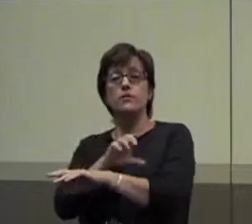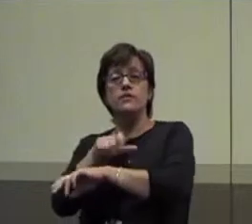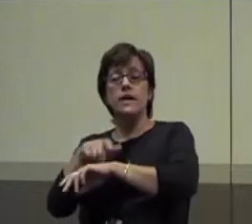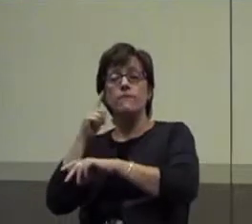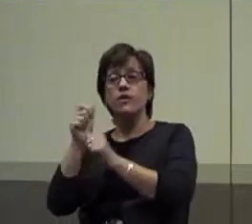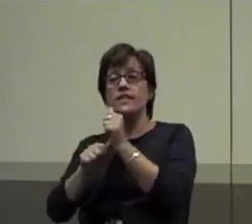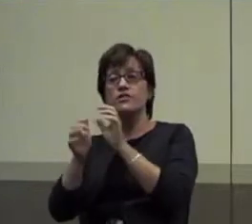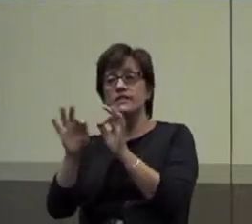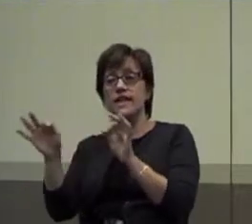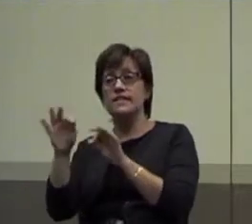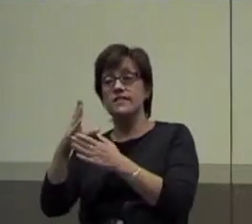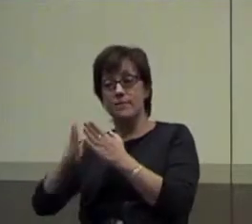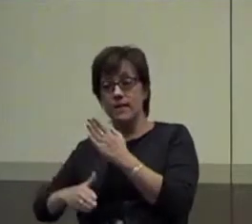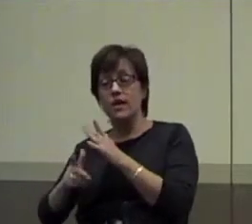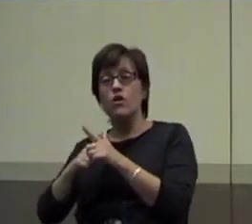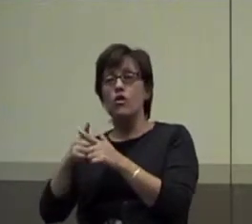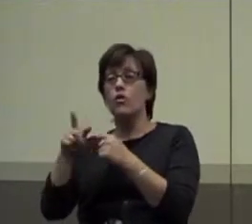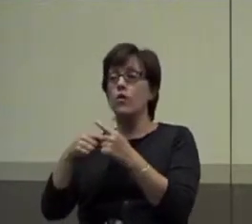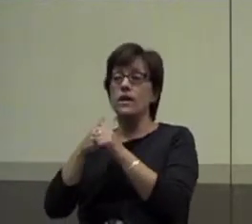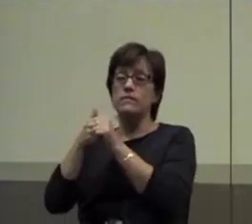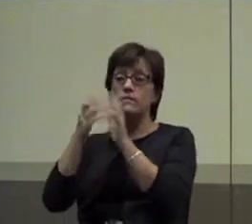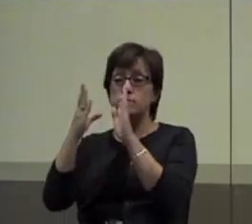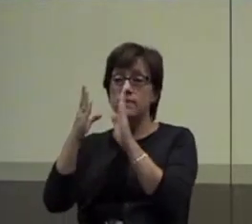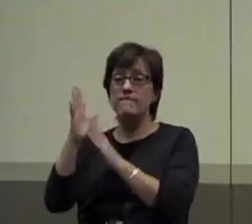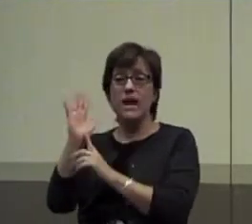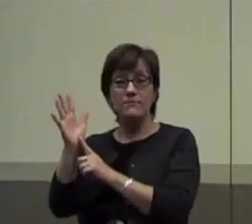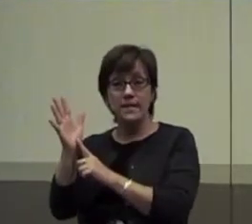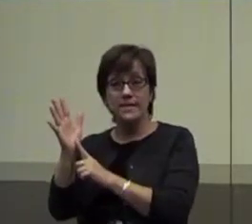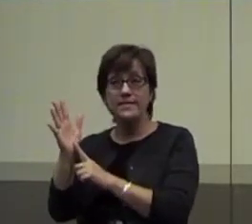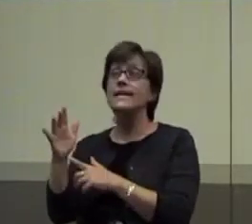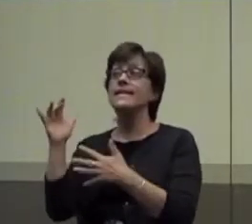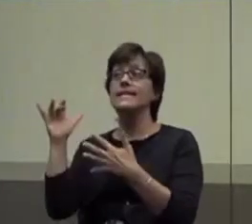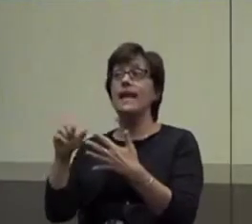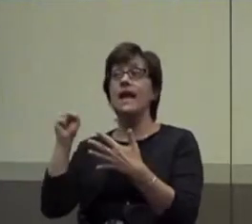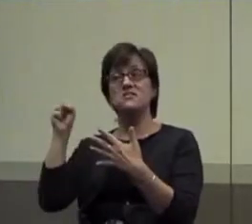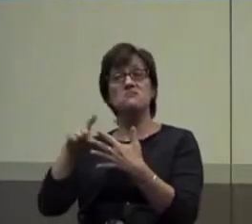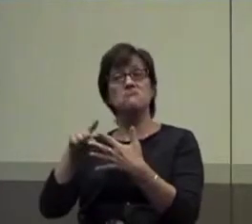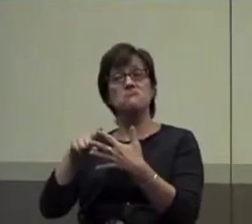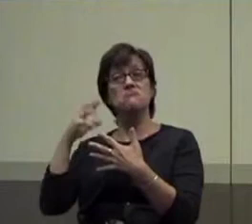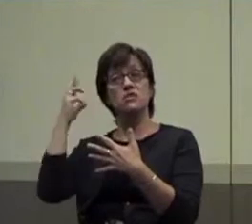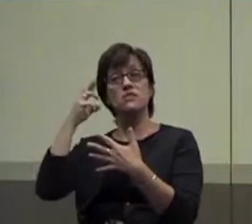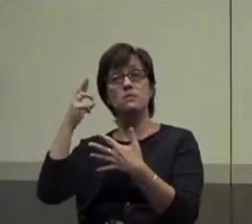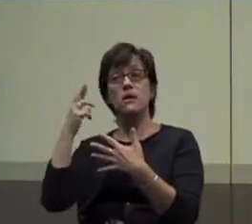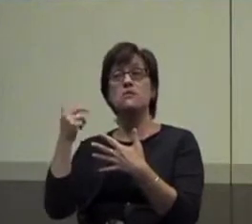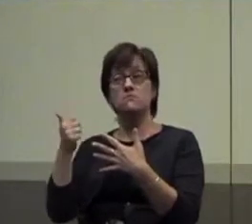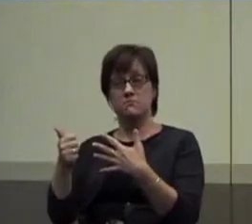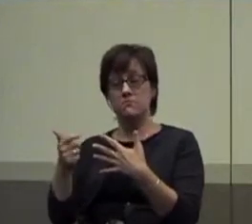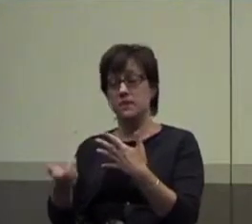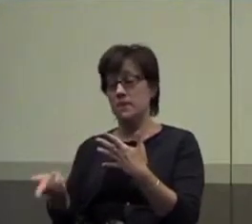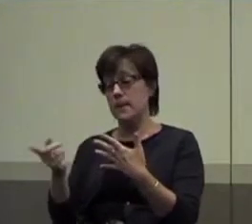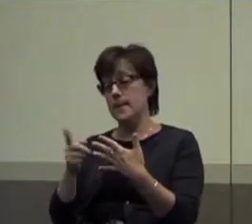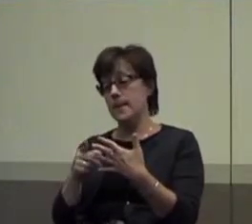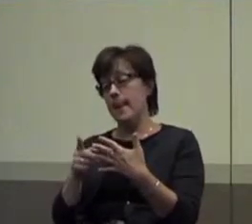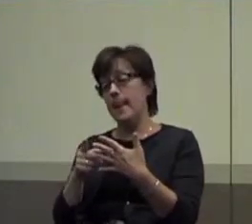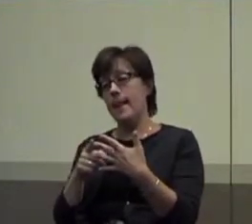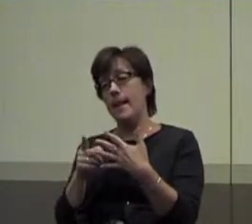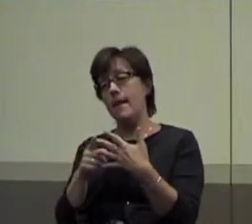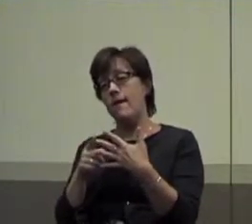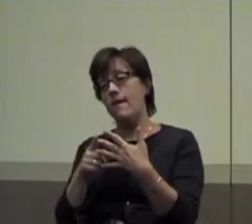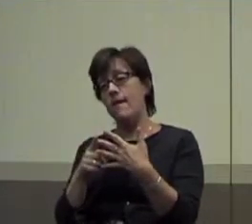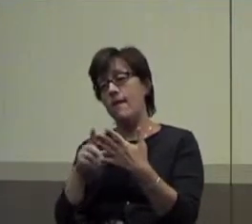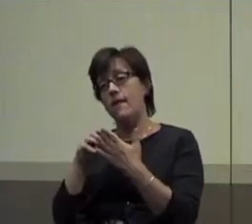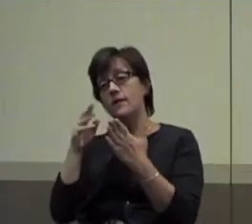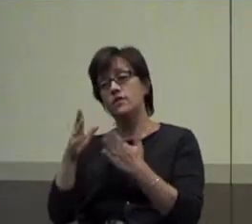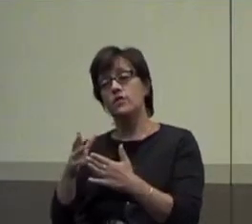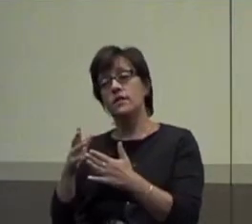or when on task for five minutes. Yeah, it's pretty reasonable. Okay. What about student gets a break